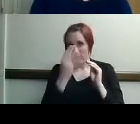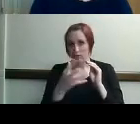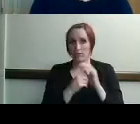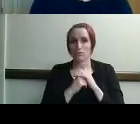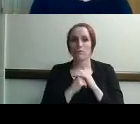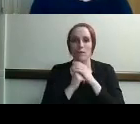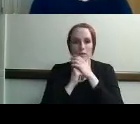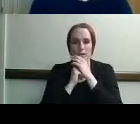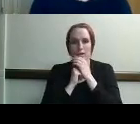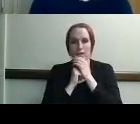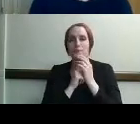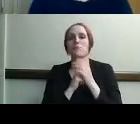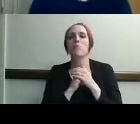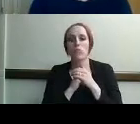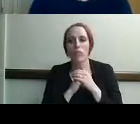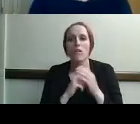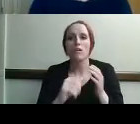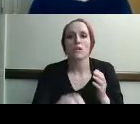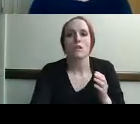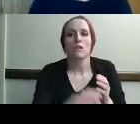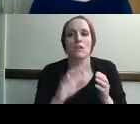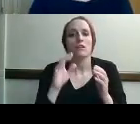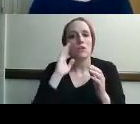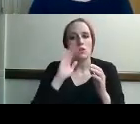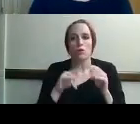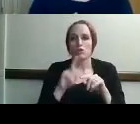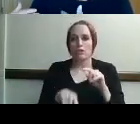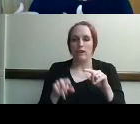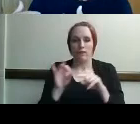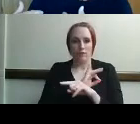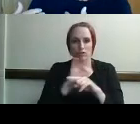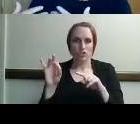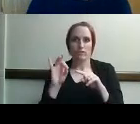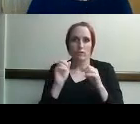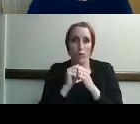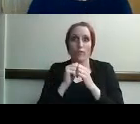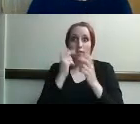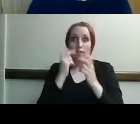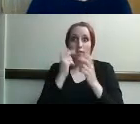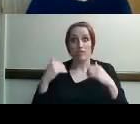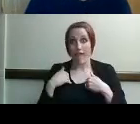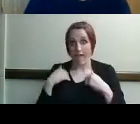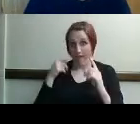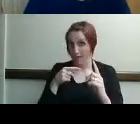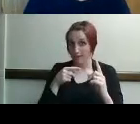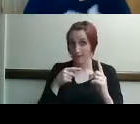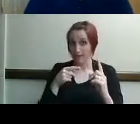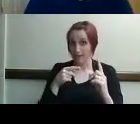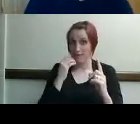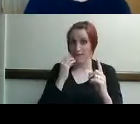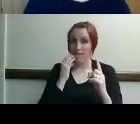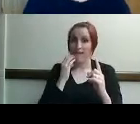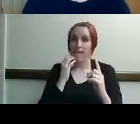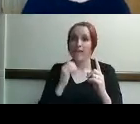that she um you know she can't function with the vision she has um and her hearing is um